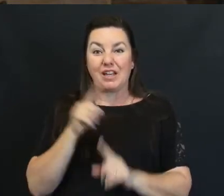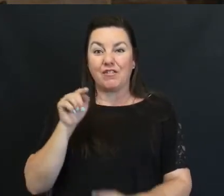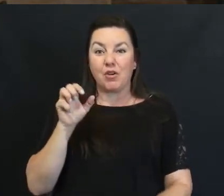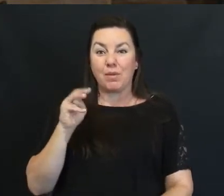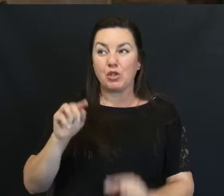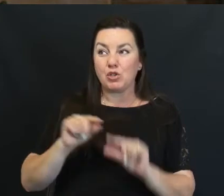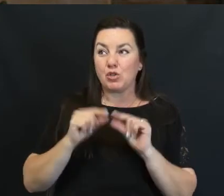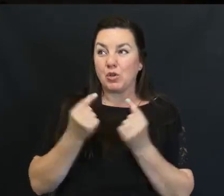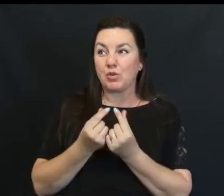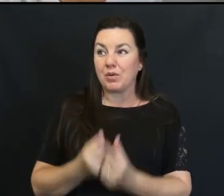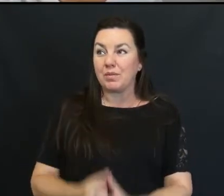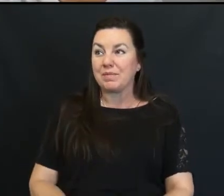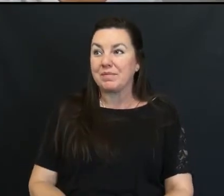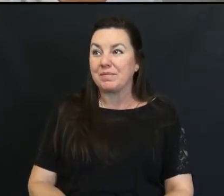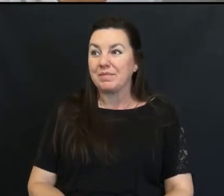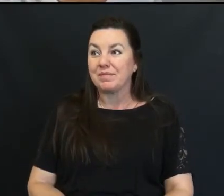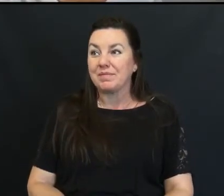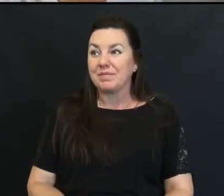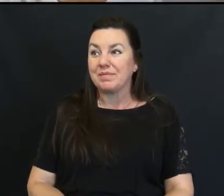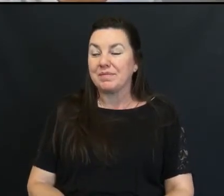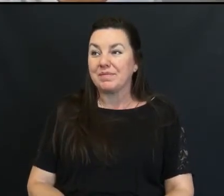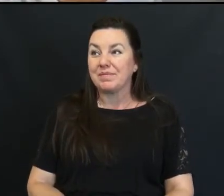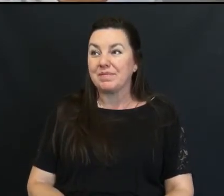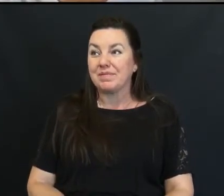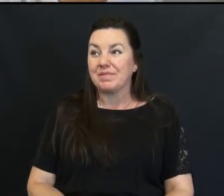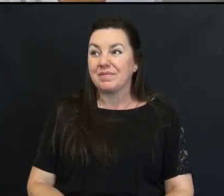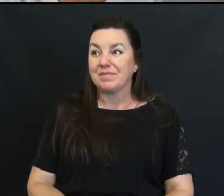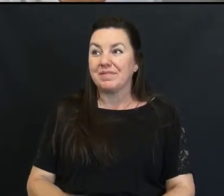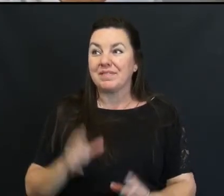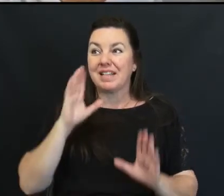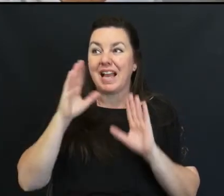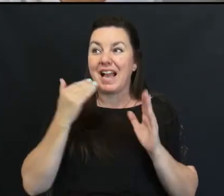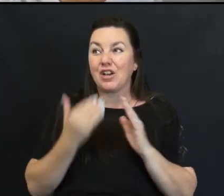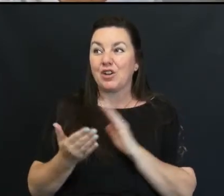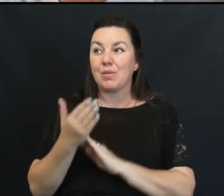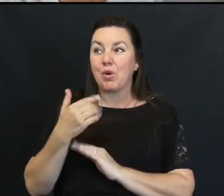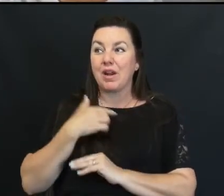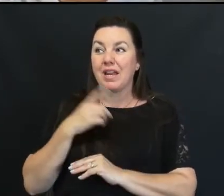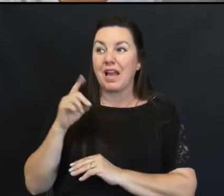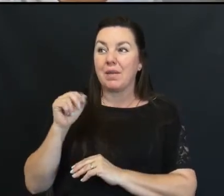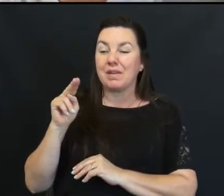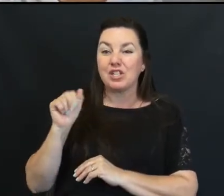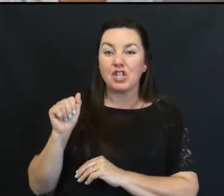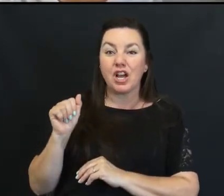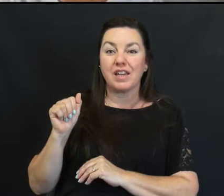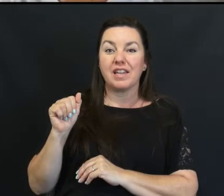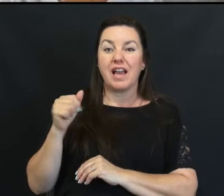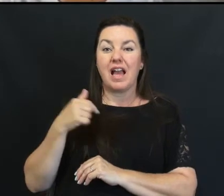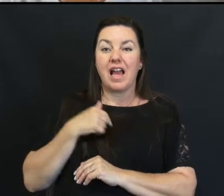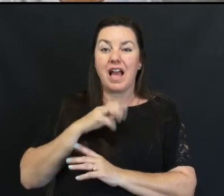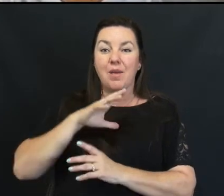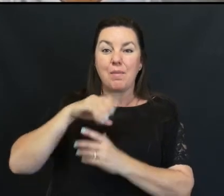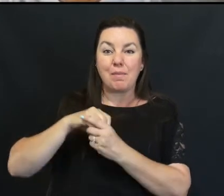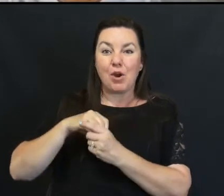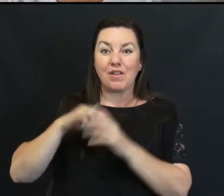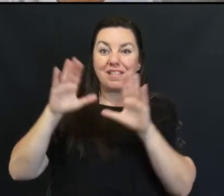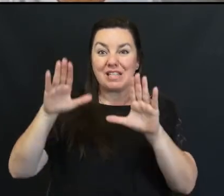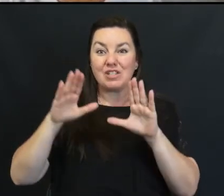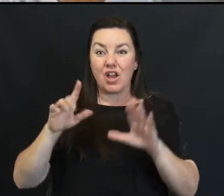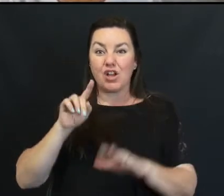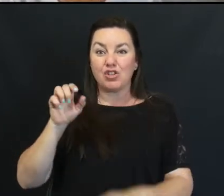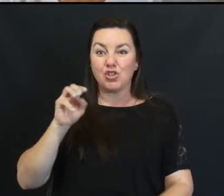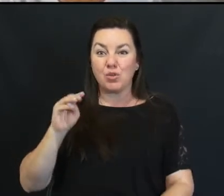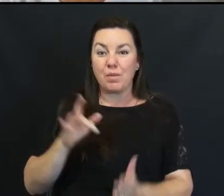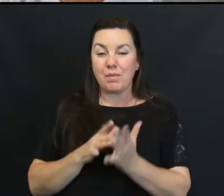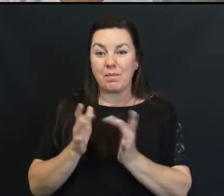group Okay Hey good morning My name is Donna Brock And I am part of This awesome